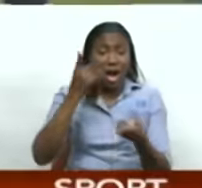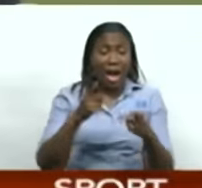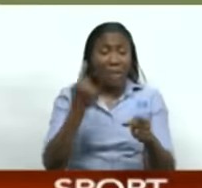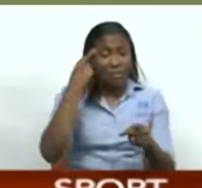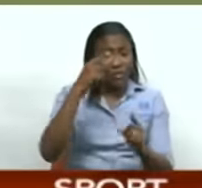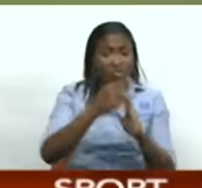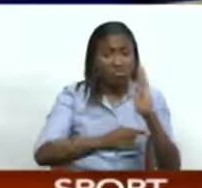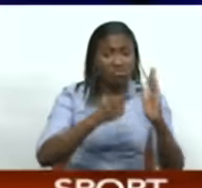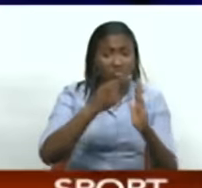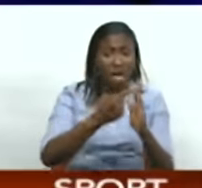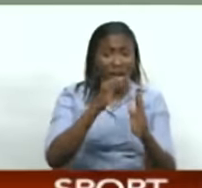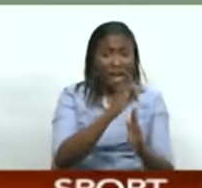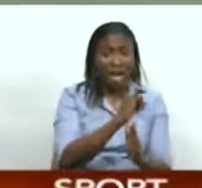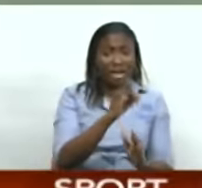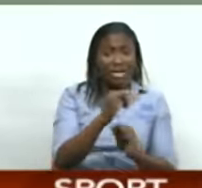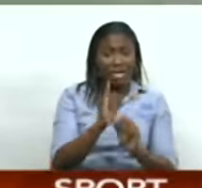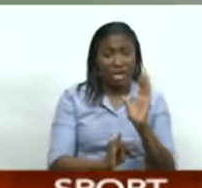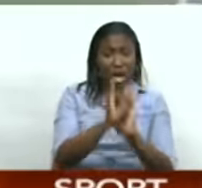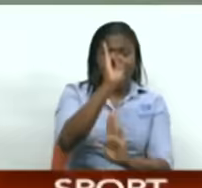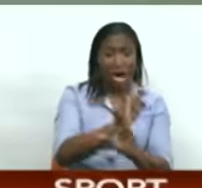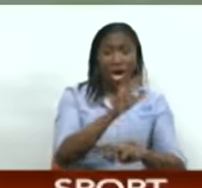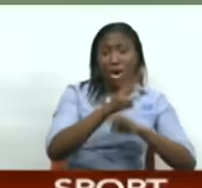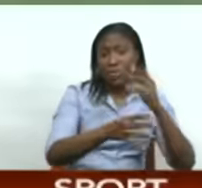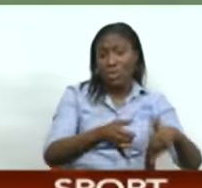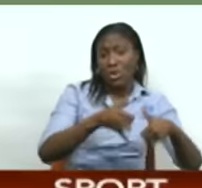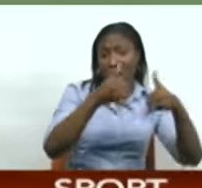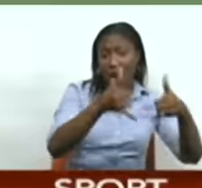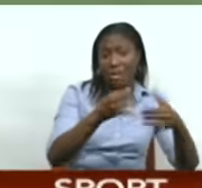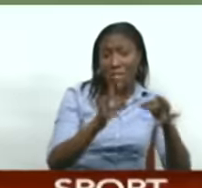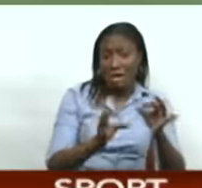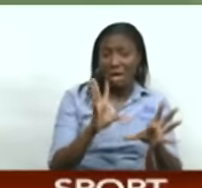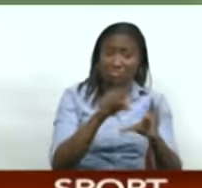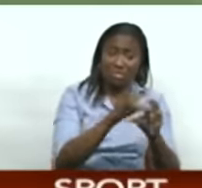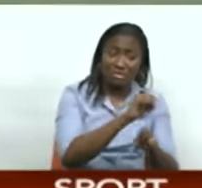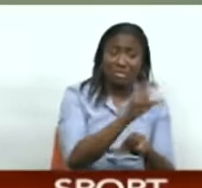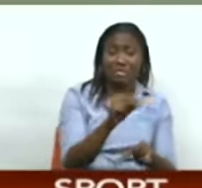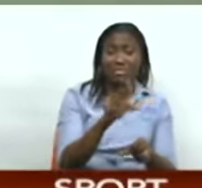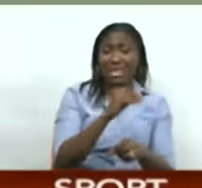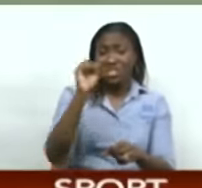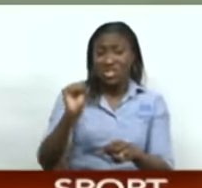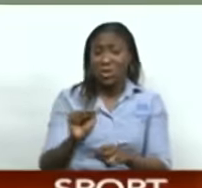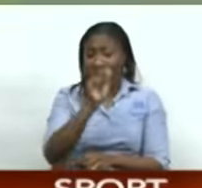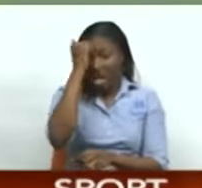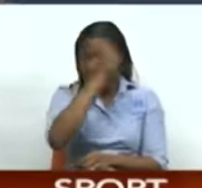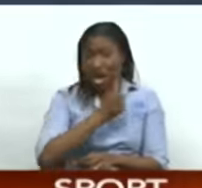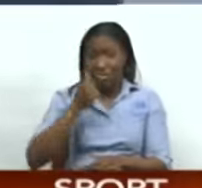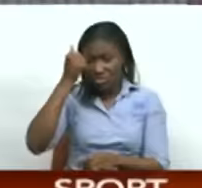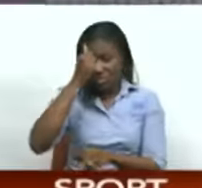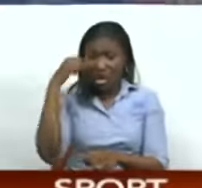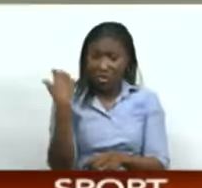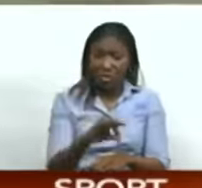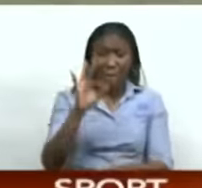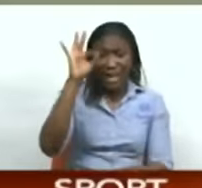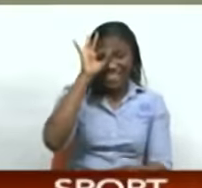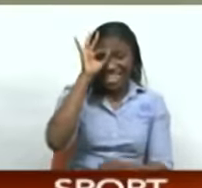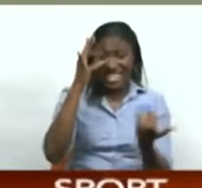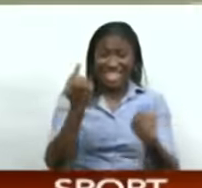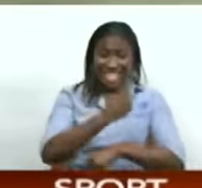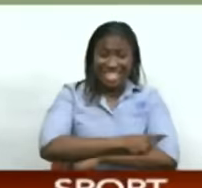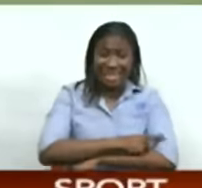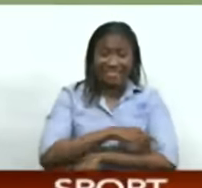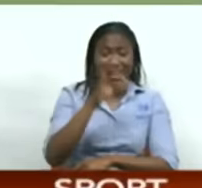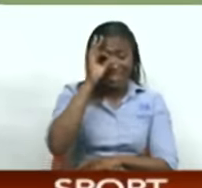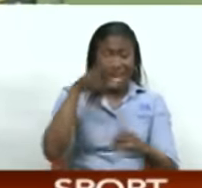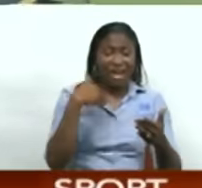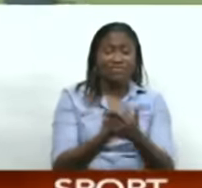Under-19 World Cup in January. At the World Cup, South Africa held on to second spot on the standings after beating Afghanistan today. The Afghans